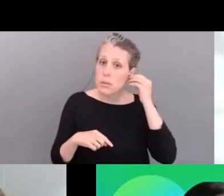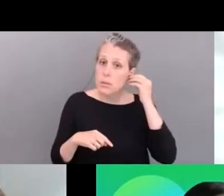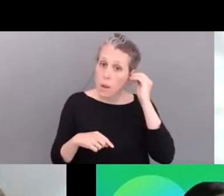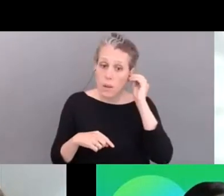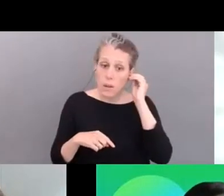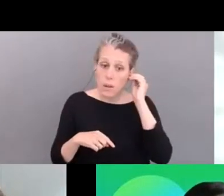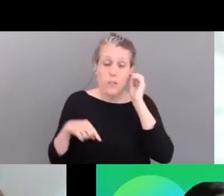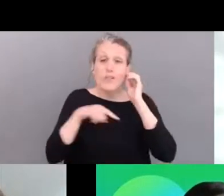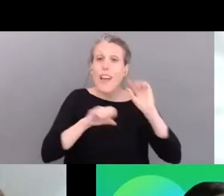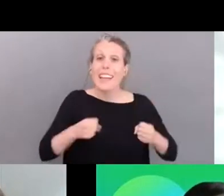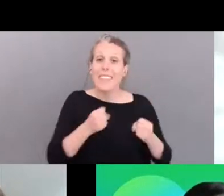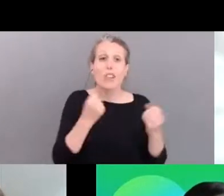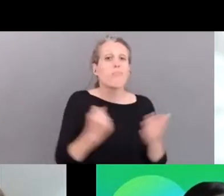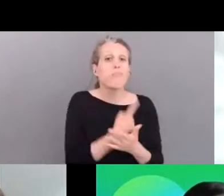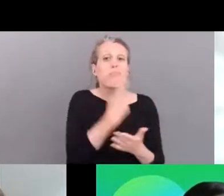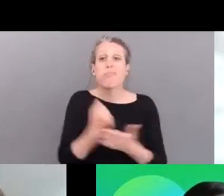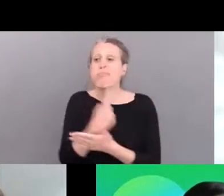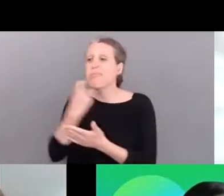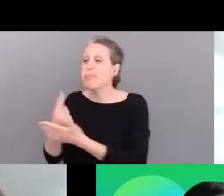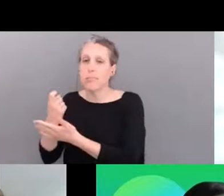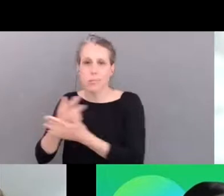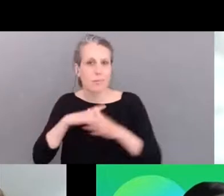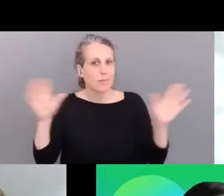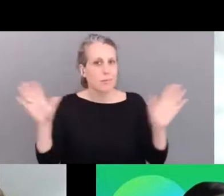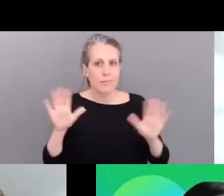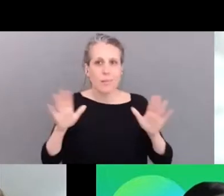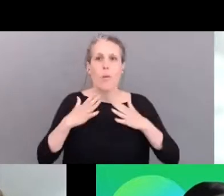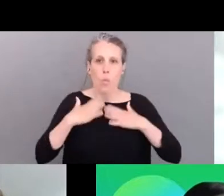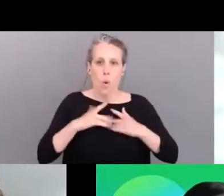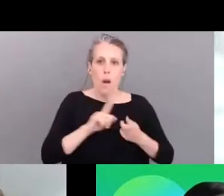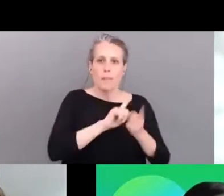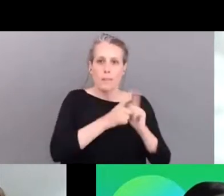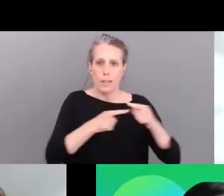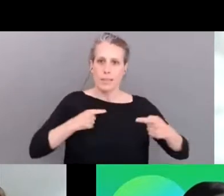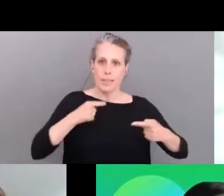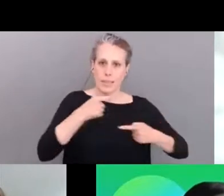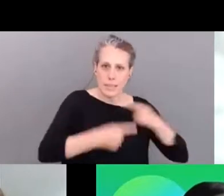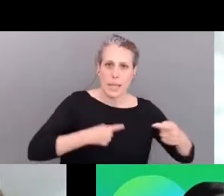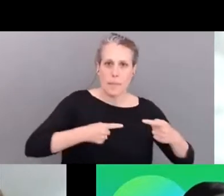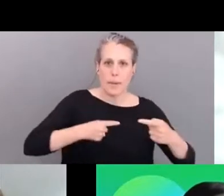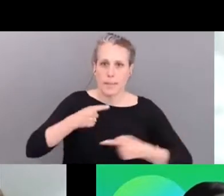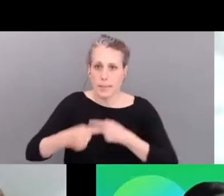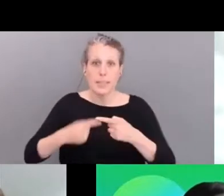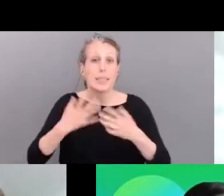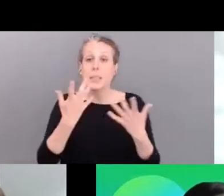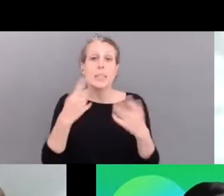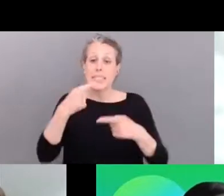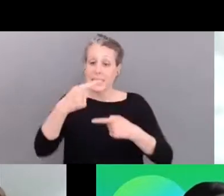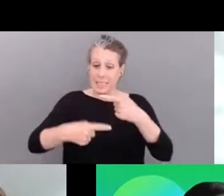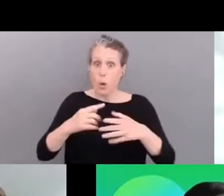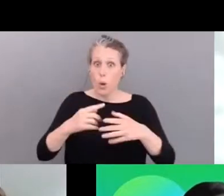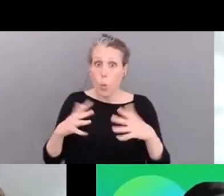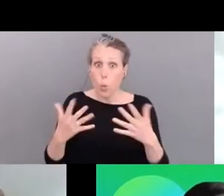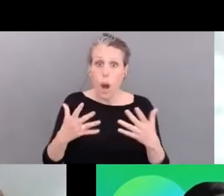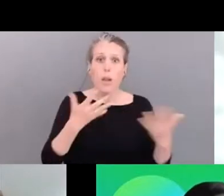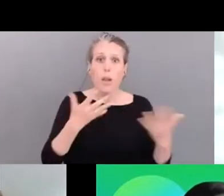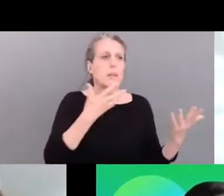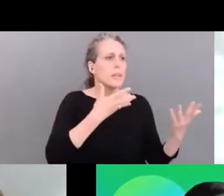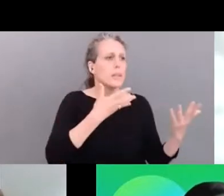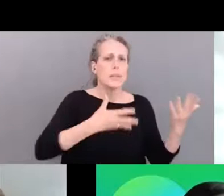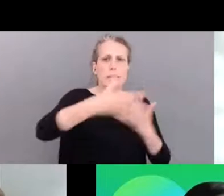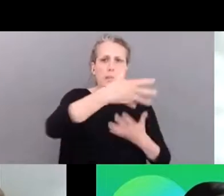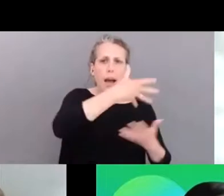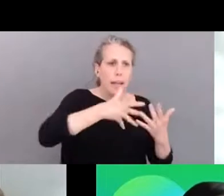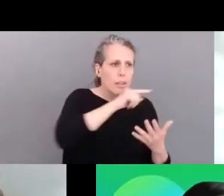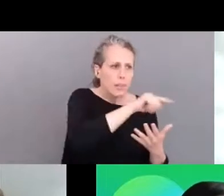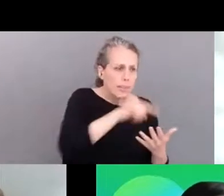and here we're talking about sustainability in the large uh sense of the word so combining uh the societal aspects with